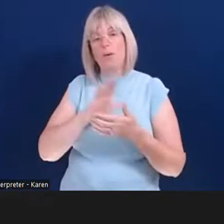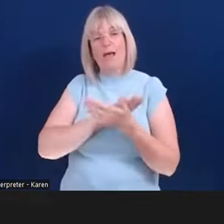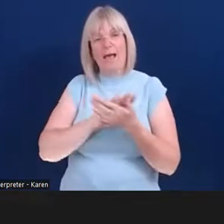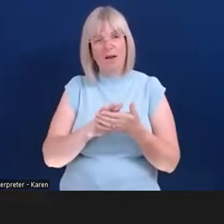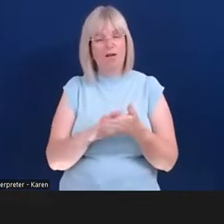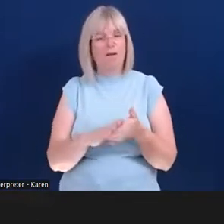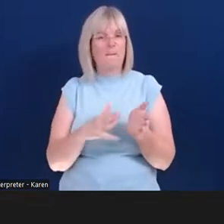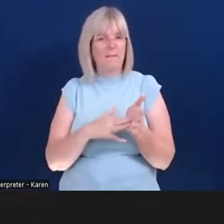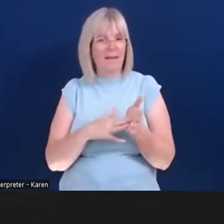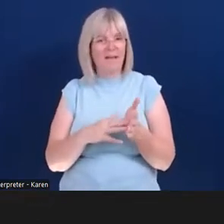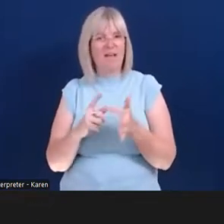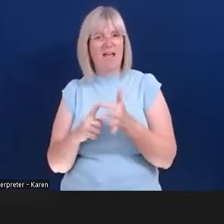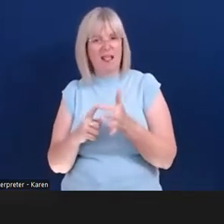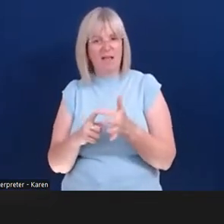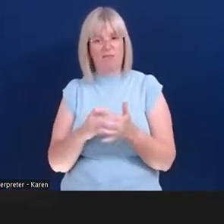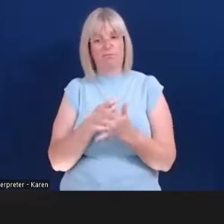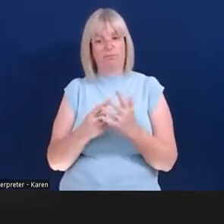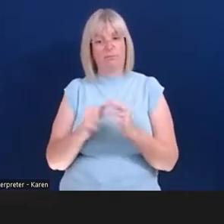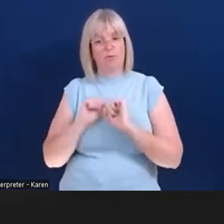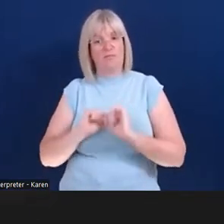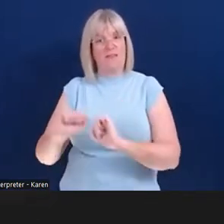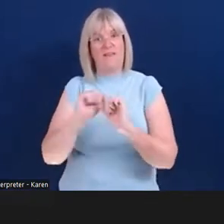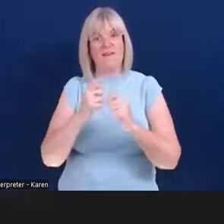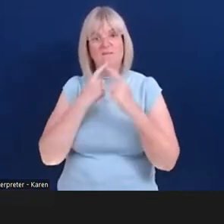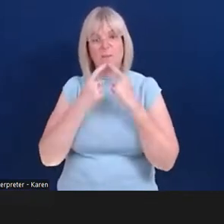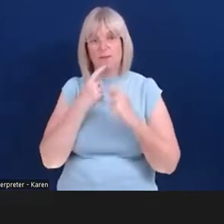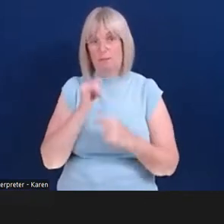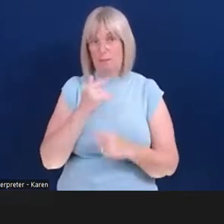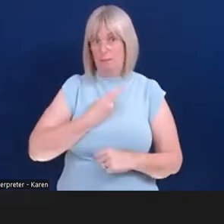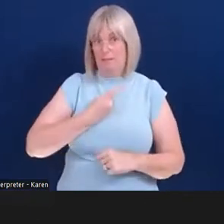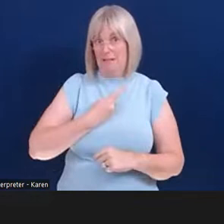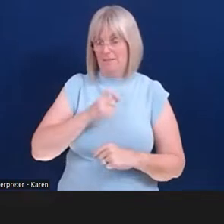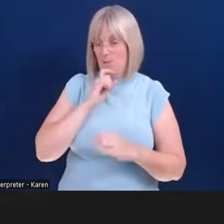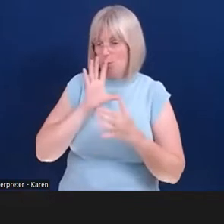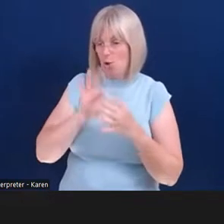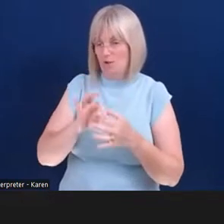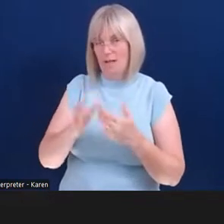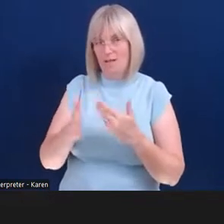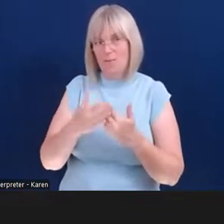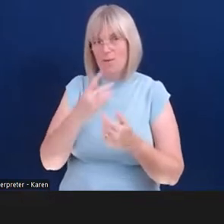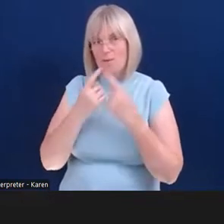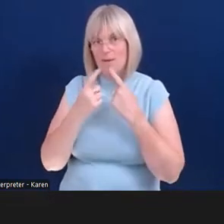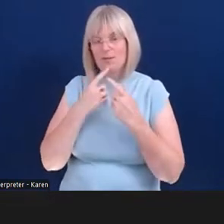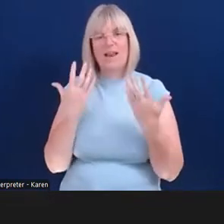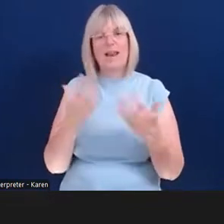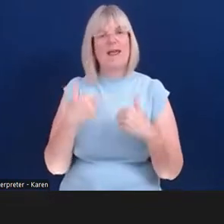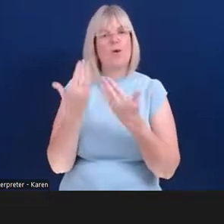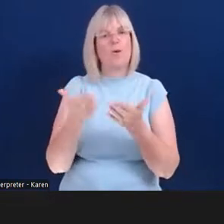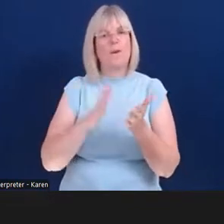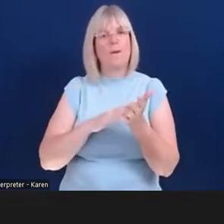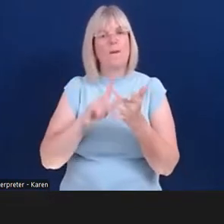for all their information. I will probably be contacting you all for some more information myself. I would like to pass back to Mike Goodall now from